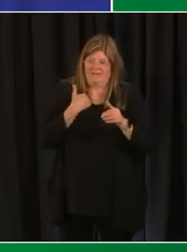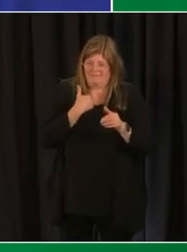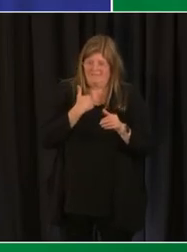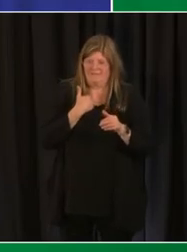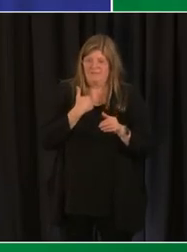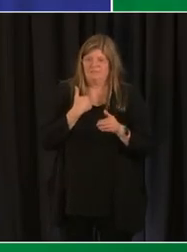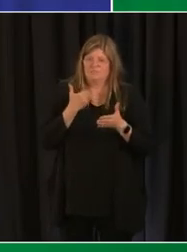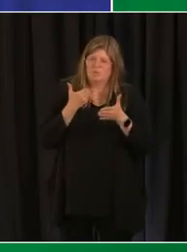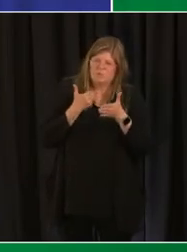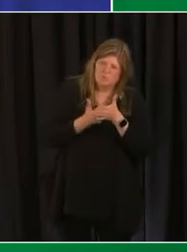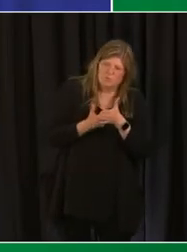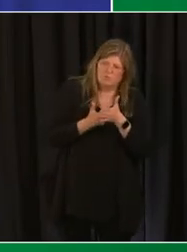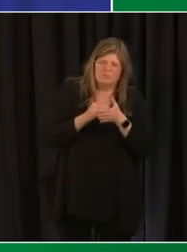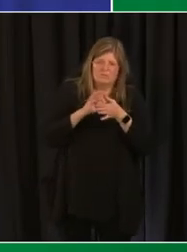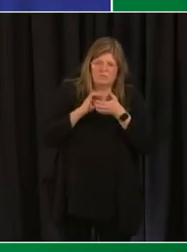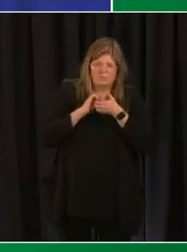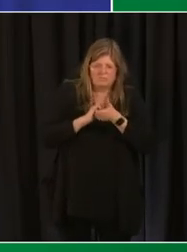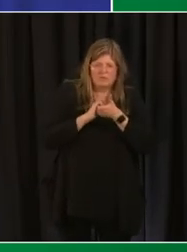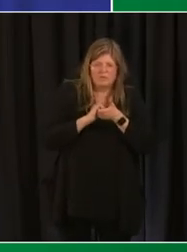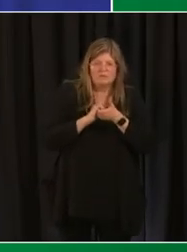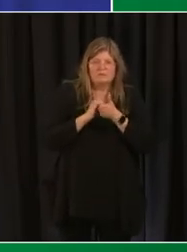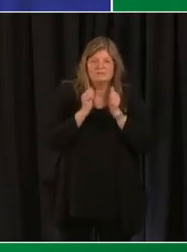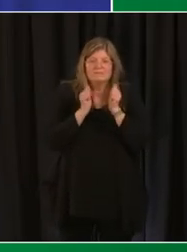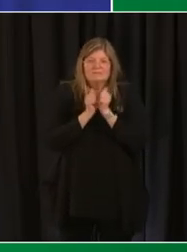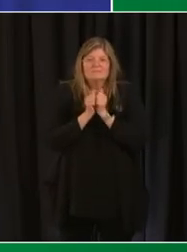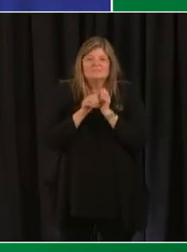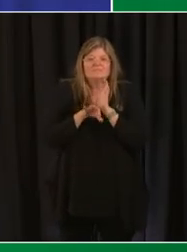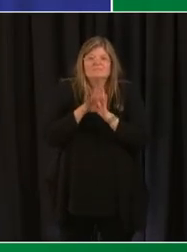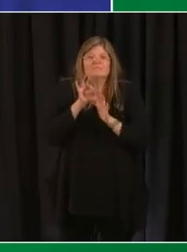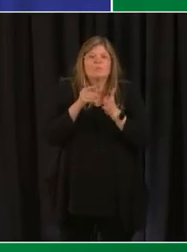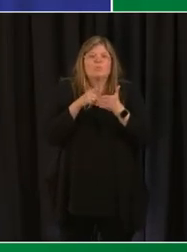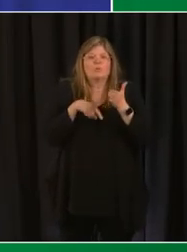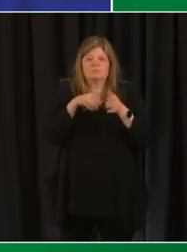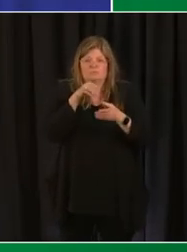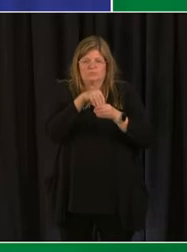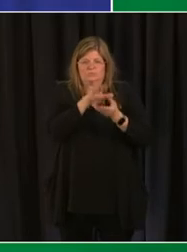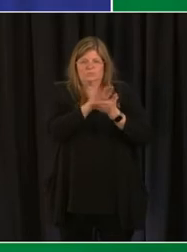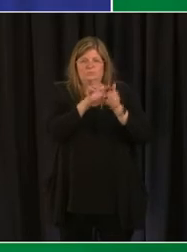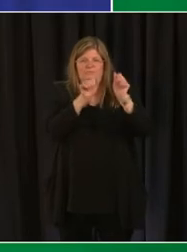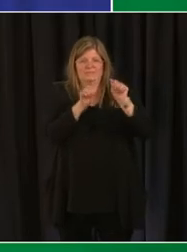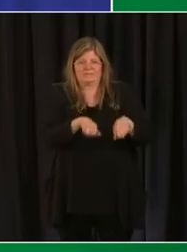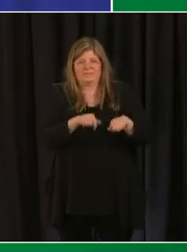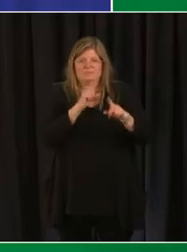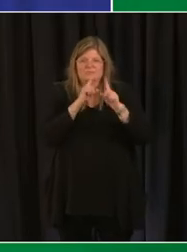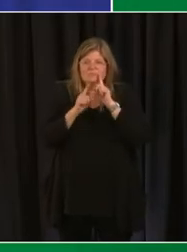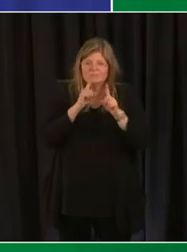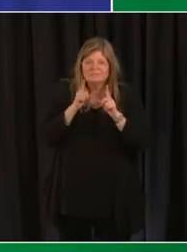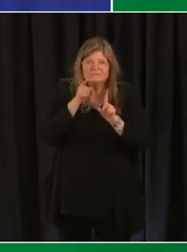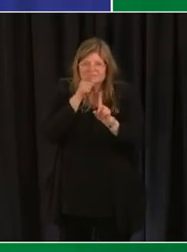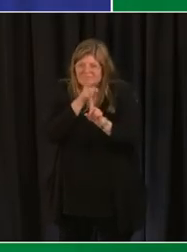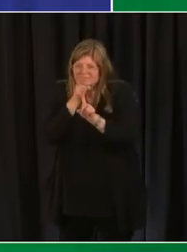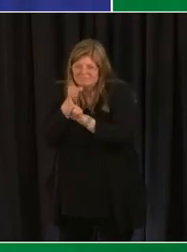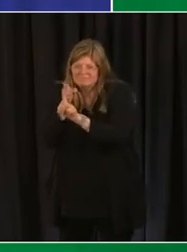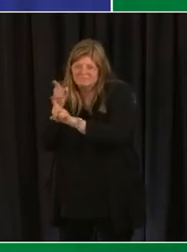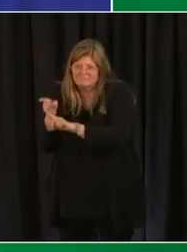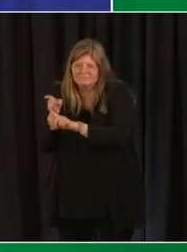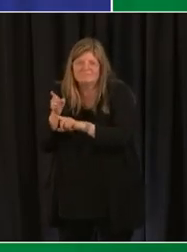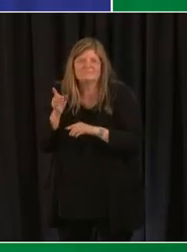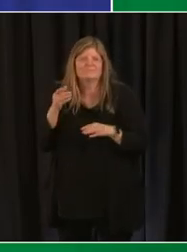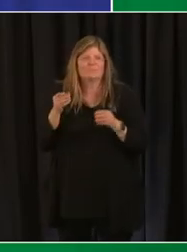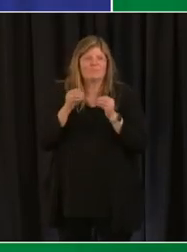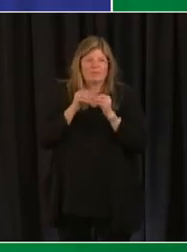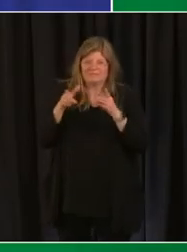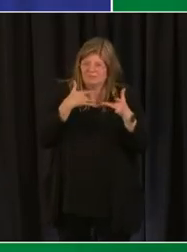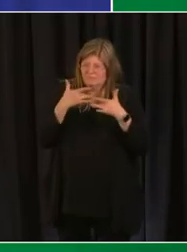have that close partnership with you and so the best thing is to find someone in the school that you can speak to about the specifics that you're concerned about